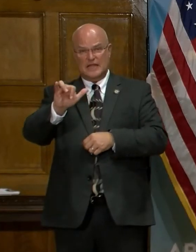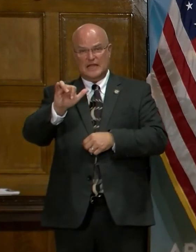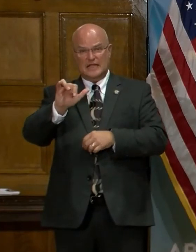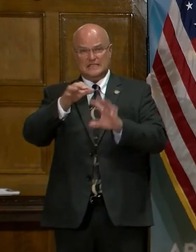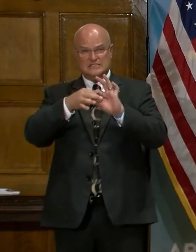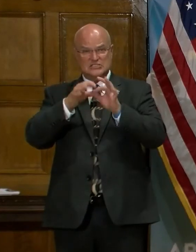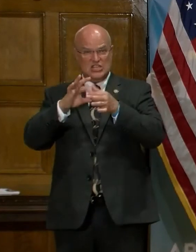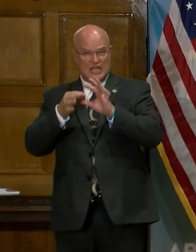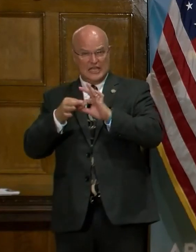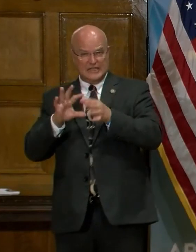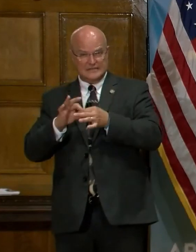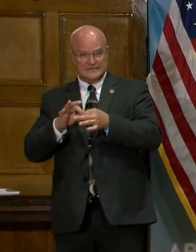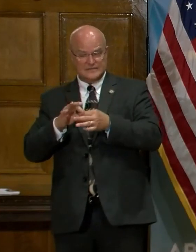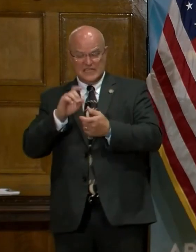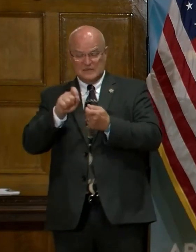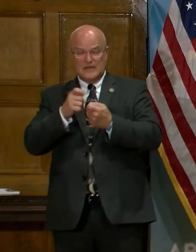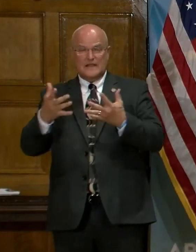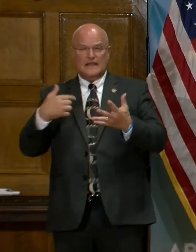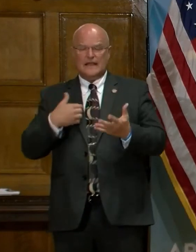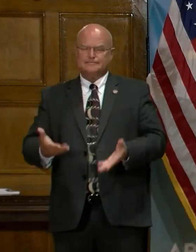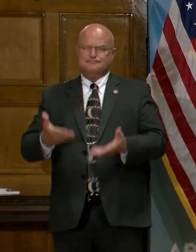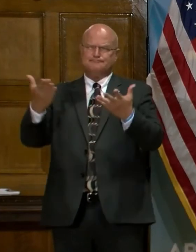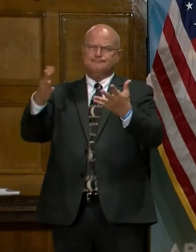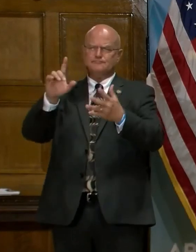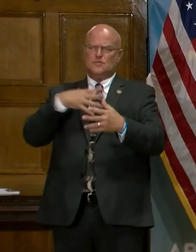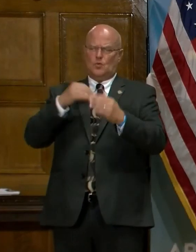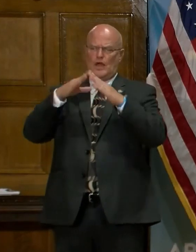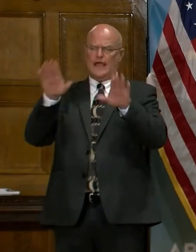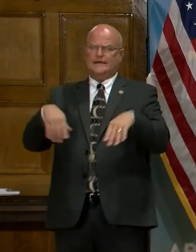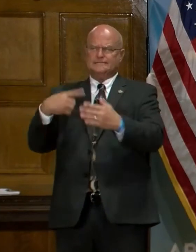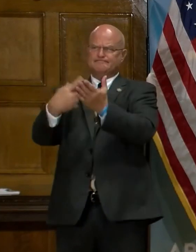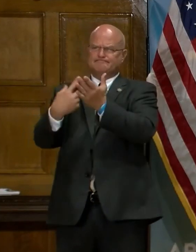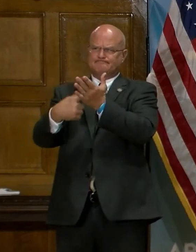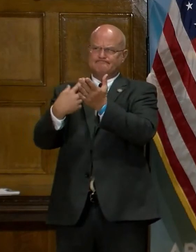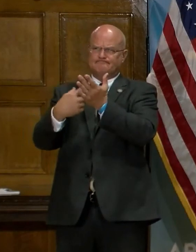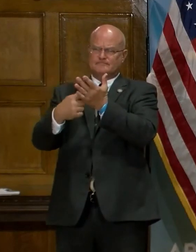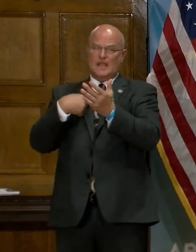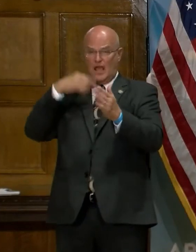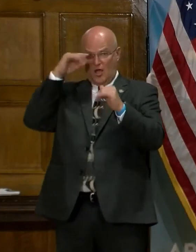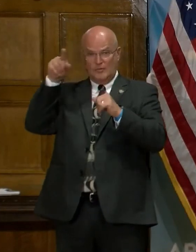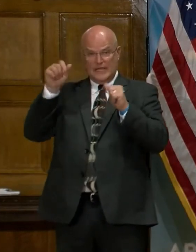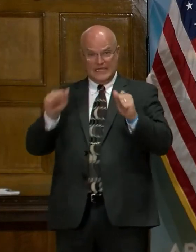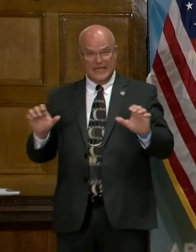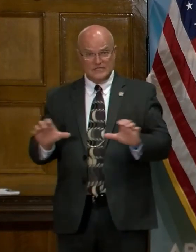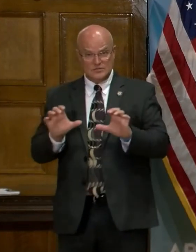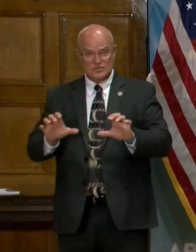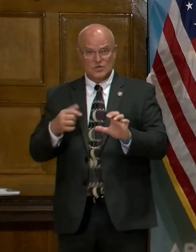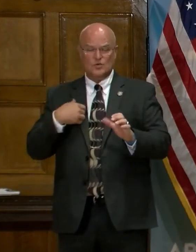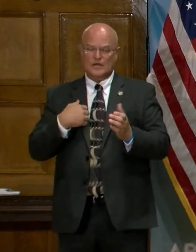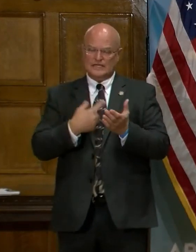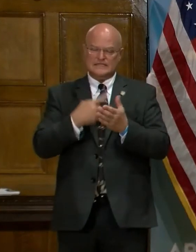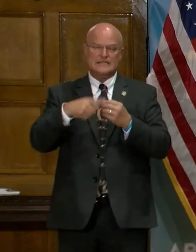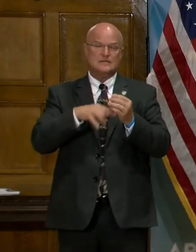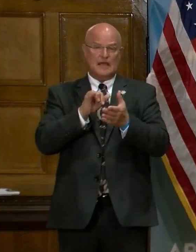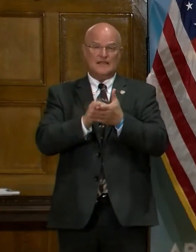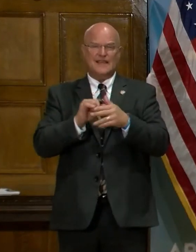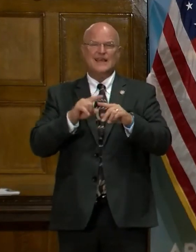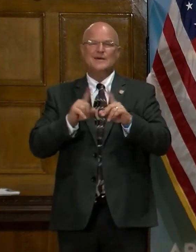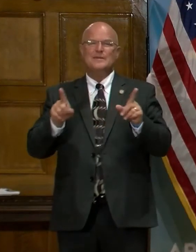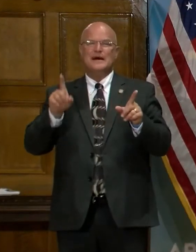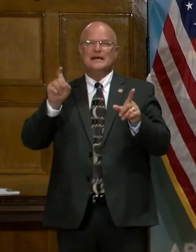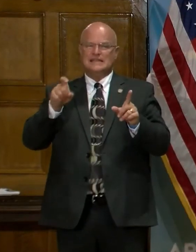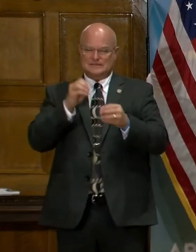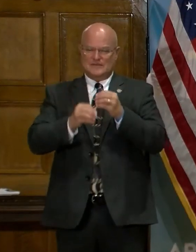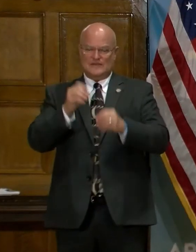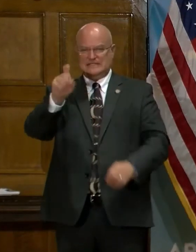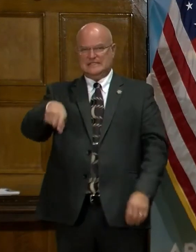There's some specific things that I raised with them that I hope that they can do, and we had a discussion about that, but that needs